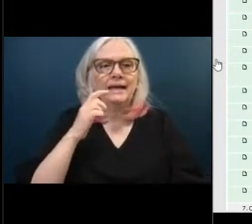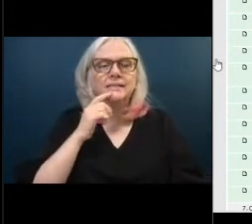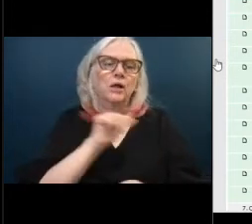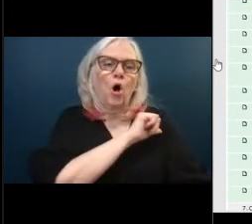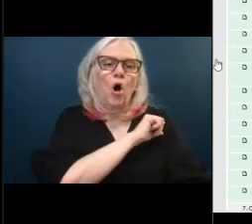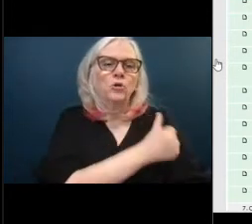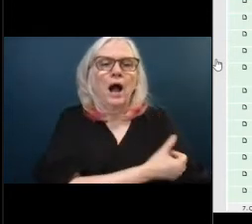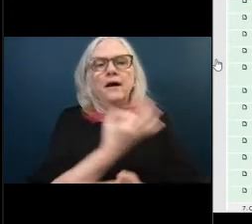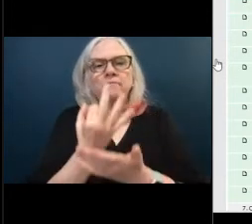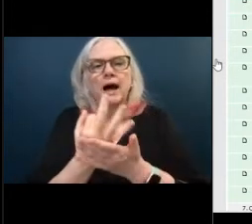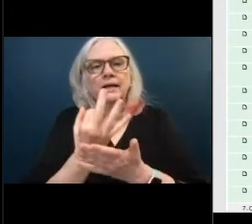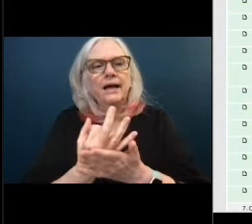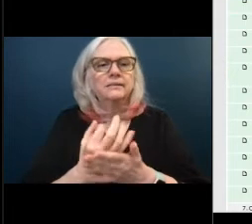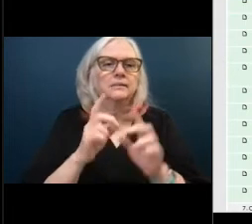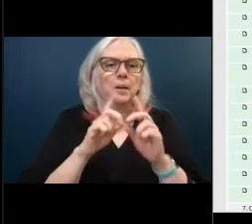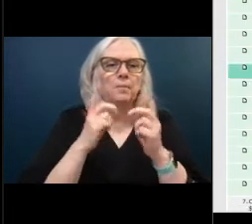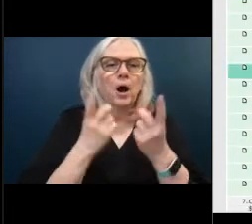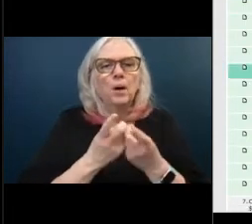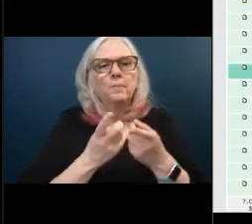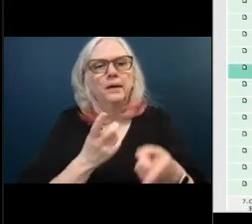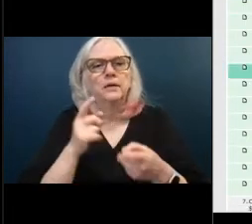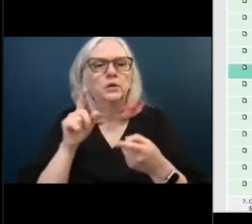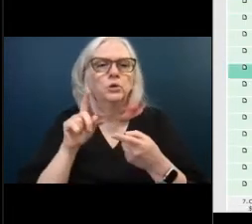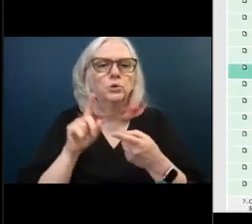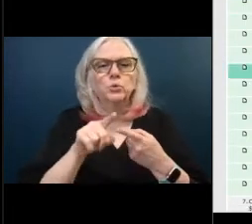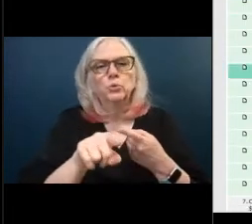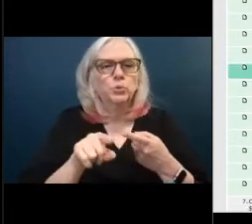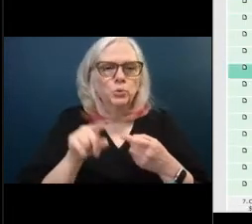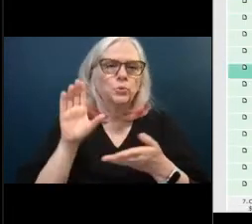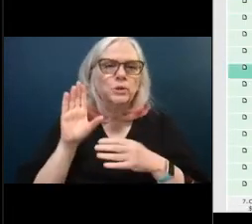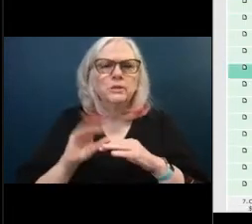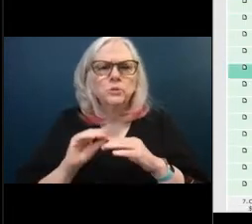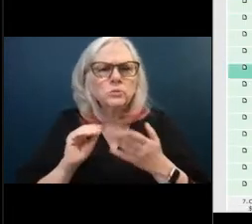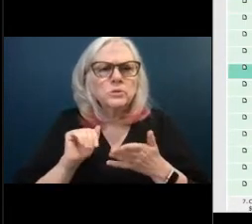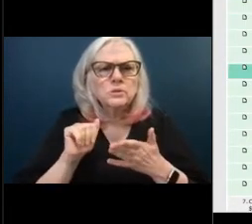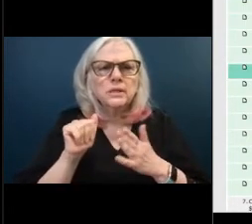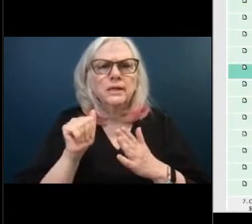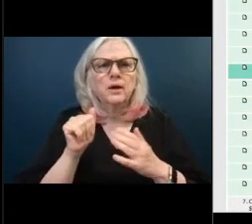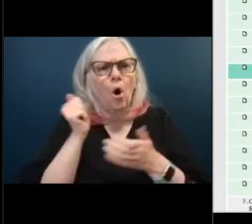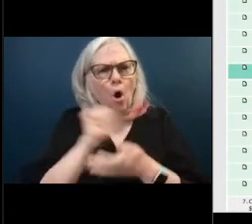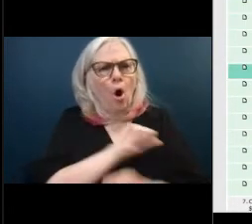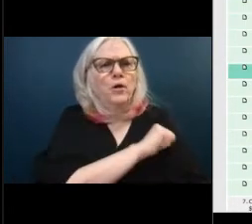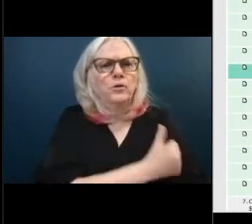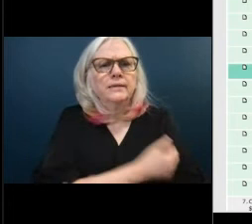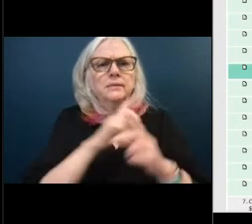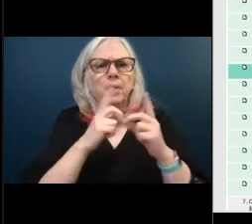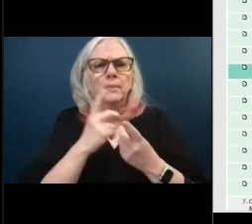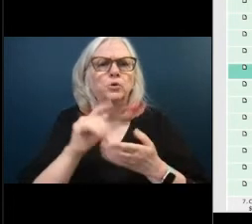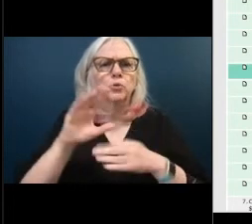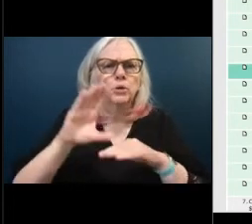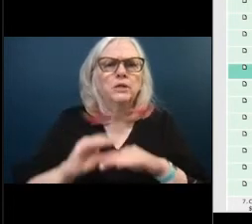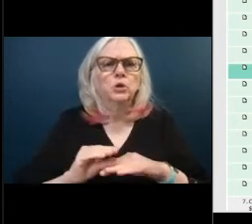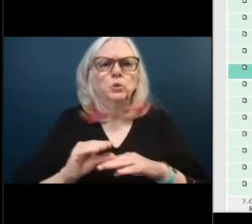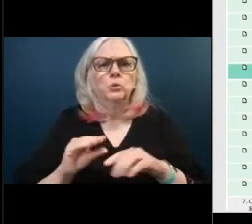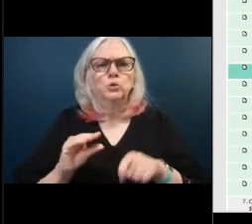reduce the allowance for uncollectible accounts and the accounts receivable accounts by one million uh nine thousand